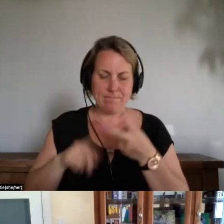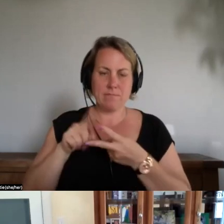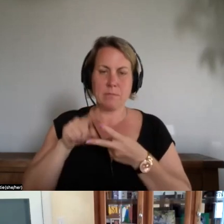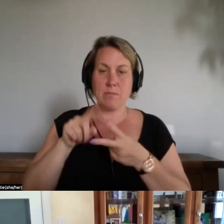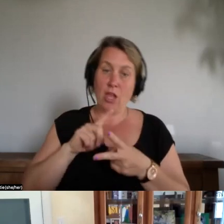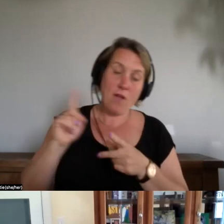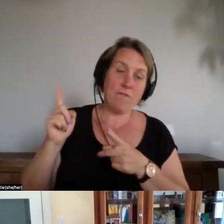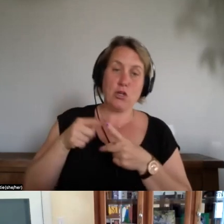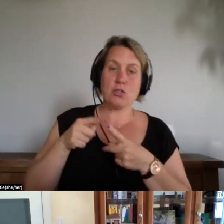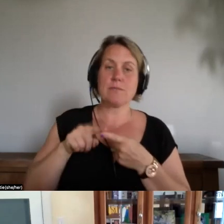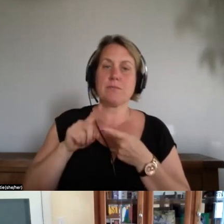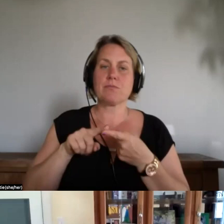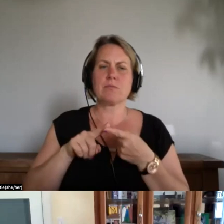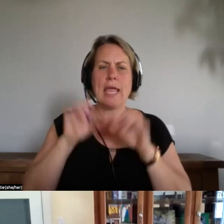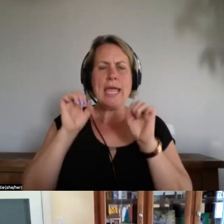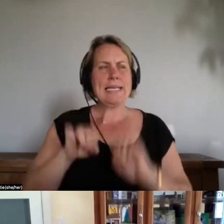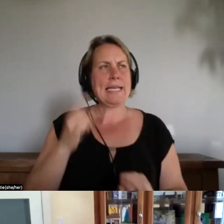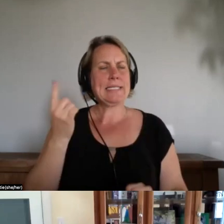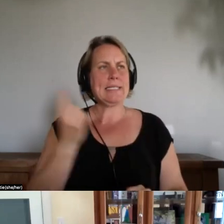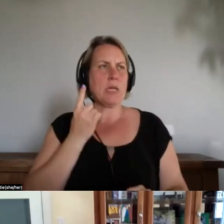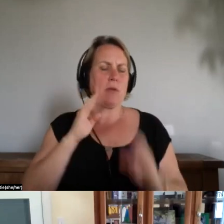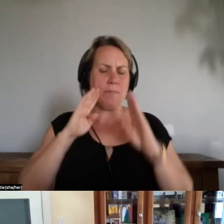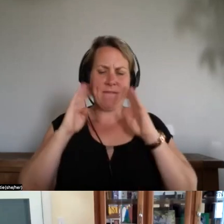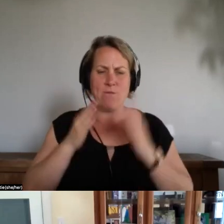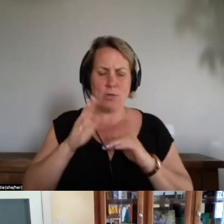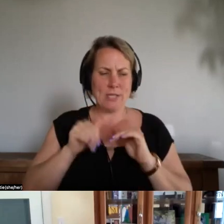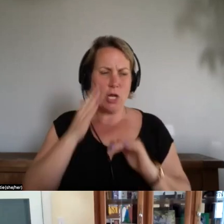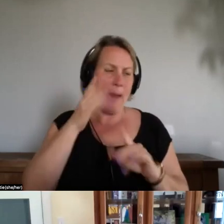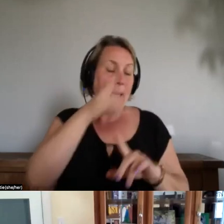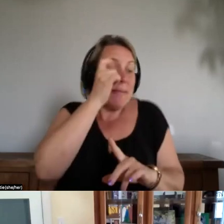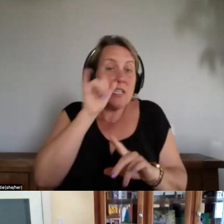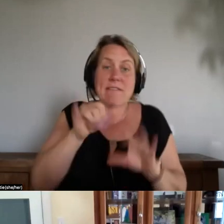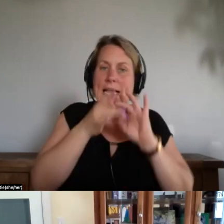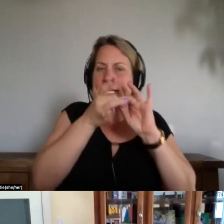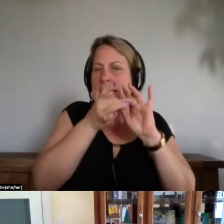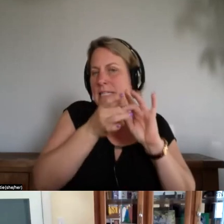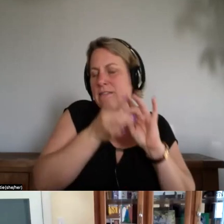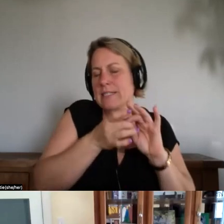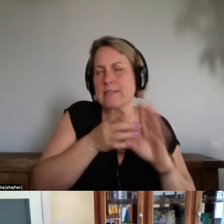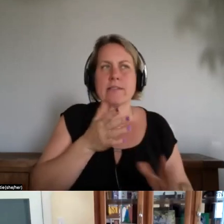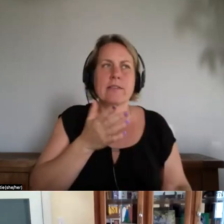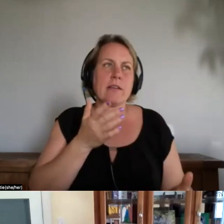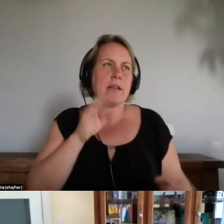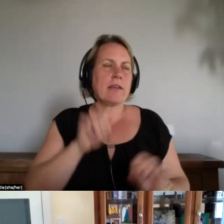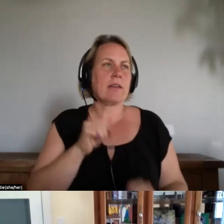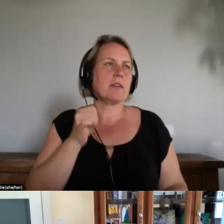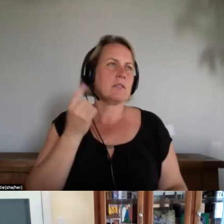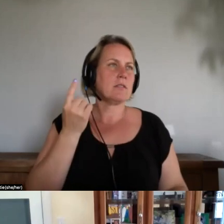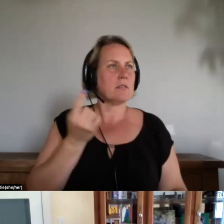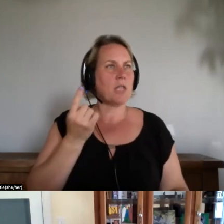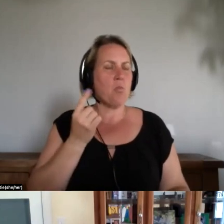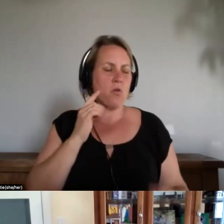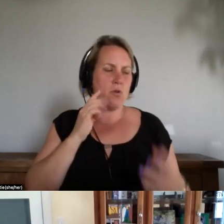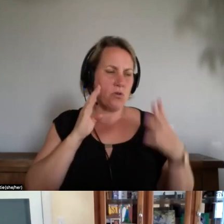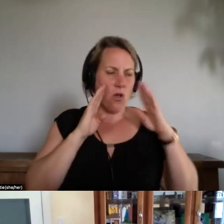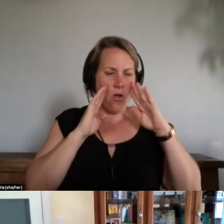someone be focused on because of that connectedness can someone be focusing on making